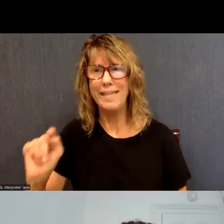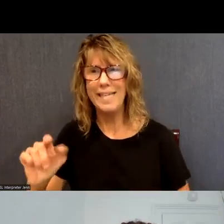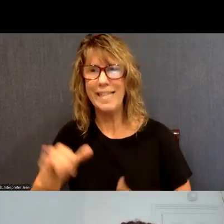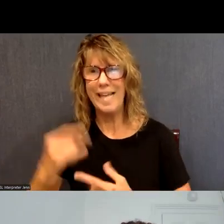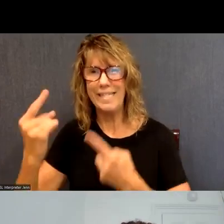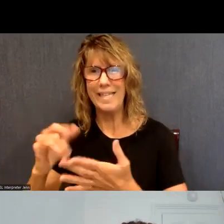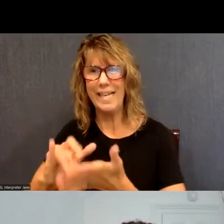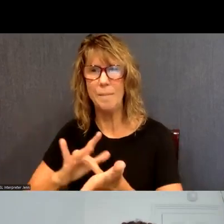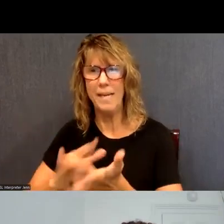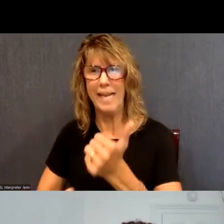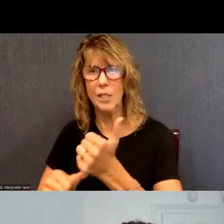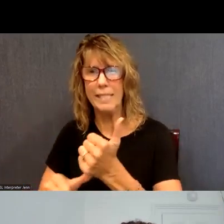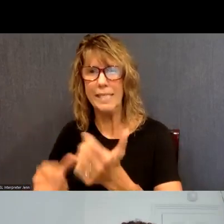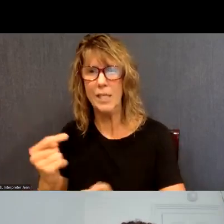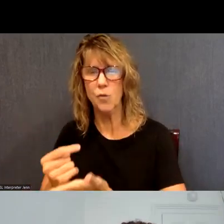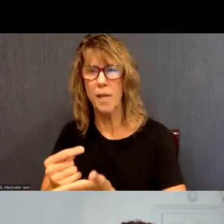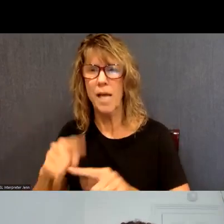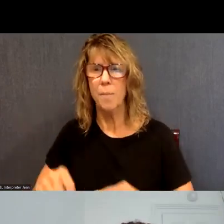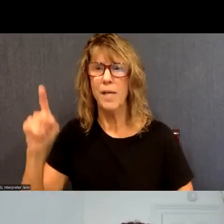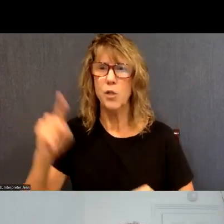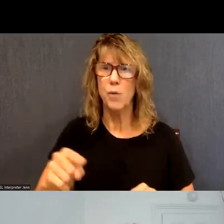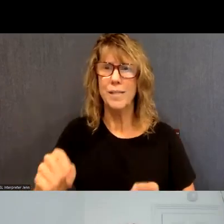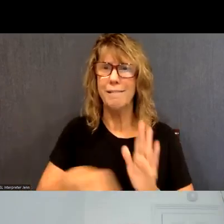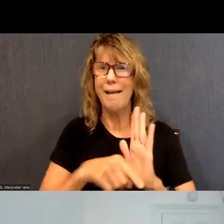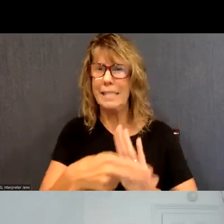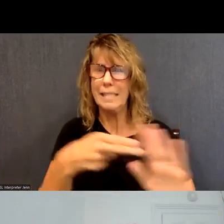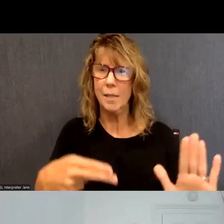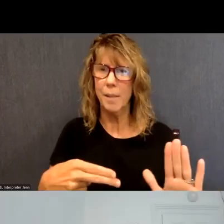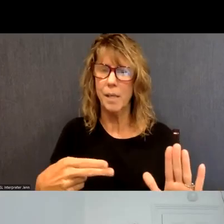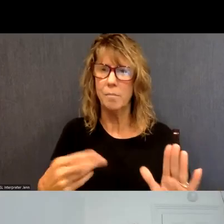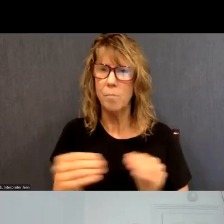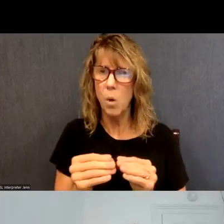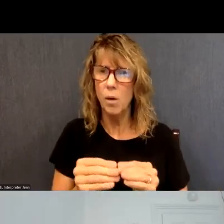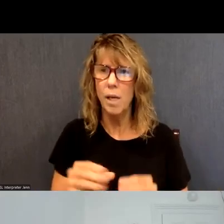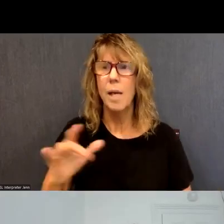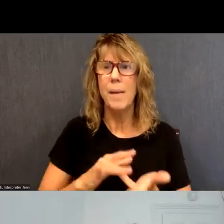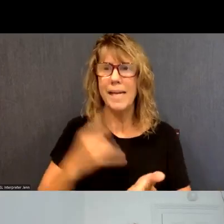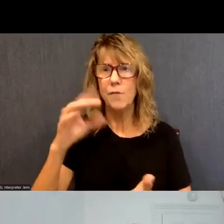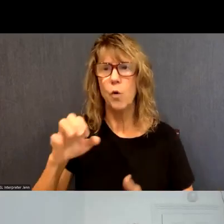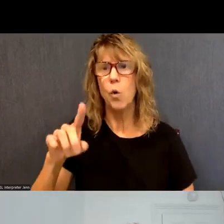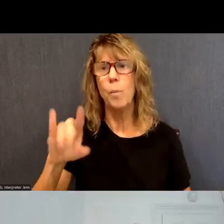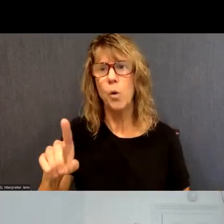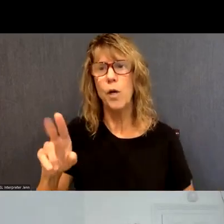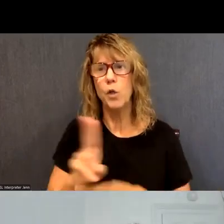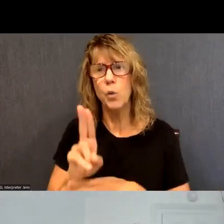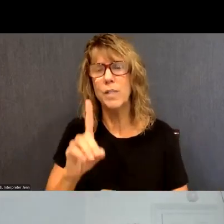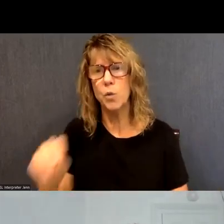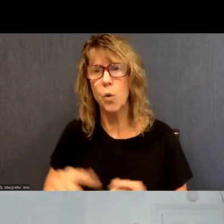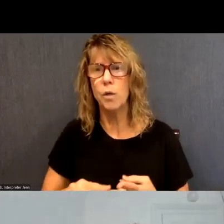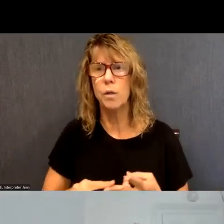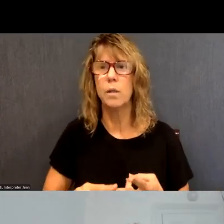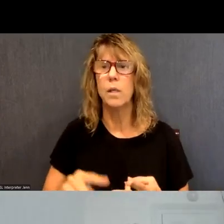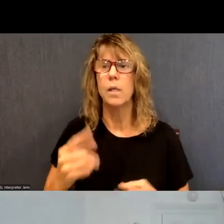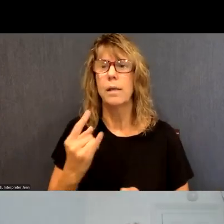thinking it's medication assisted treatment, but just decreasing stigma, one other, and one other layer medications for opioid use disorder, alcohol use disorder, tobacco,